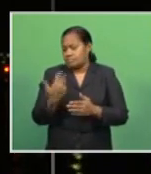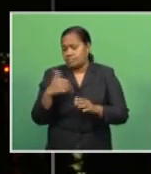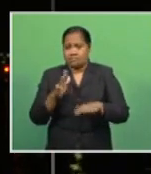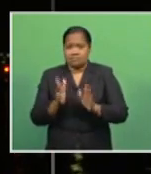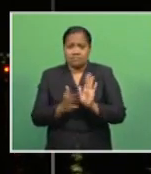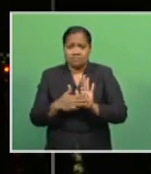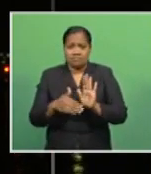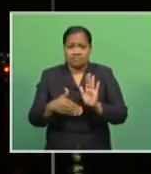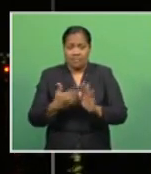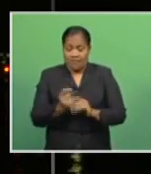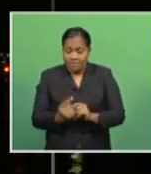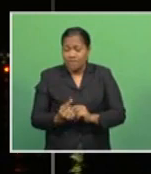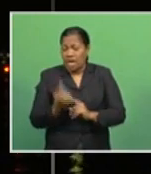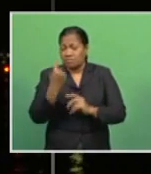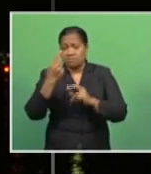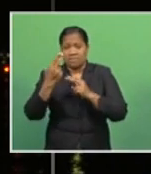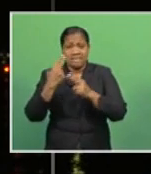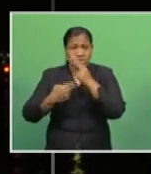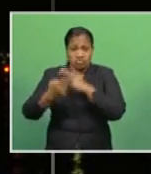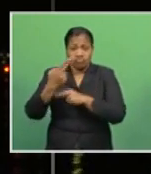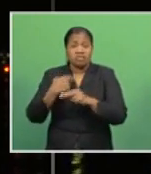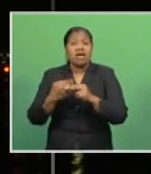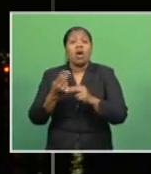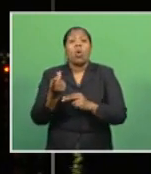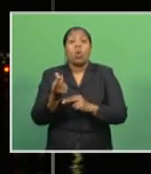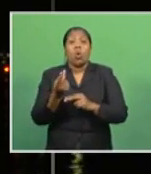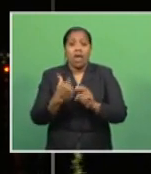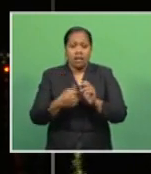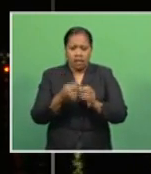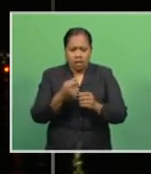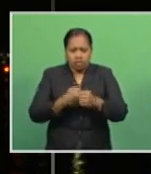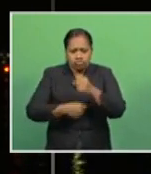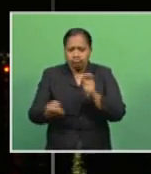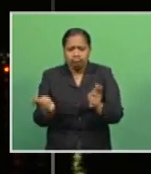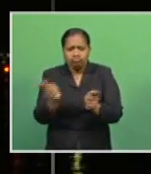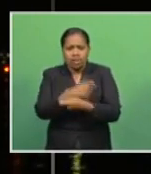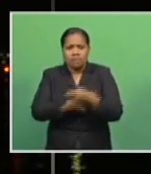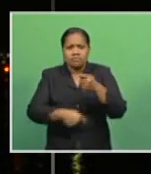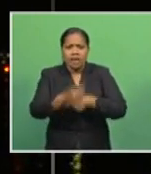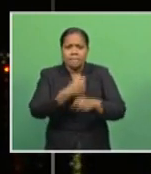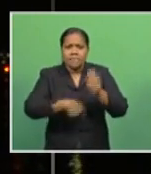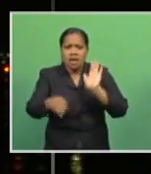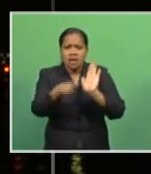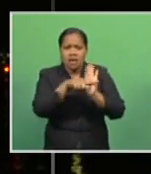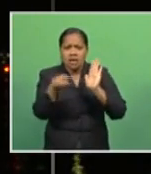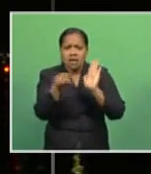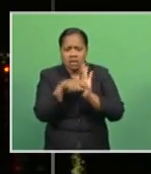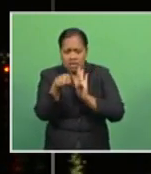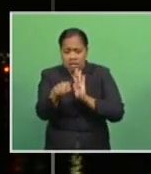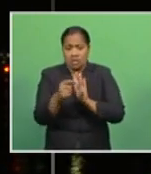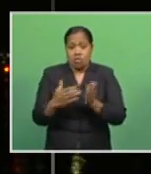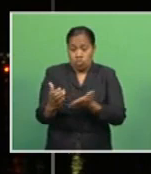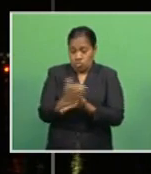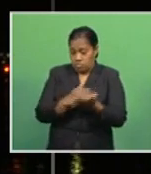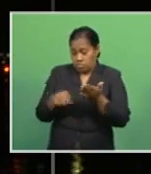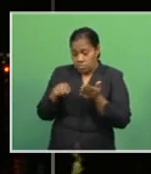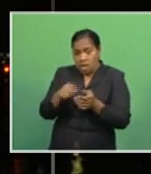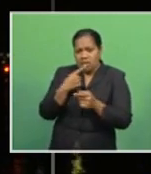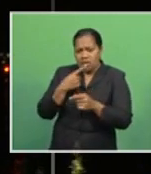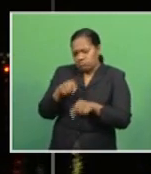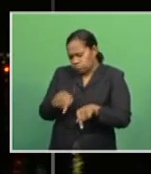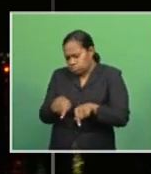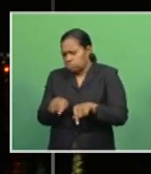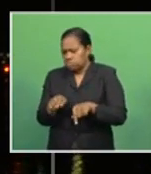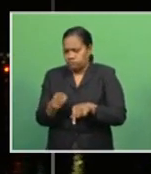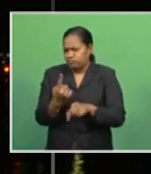the first in history for oil prices to turn negative. The Fijian Competition and Consumer Commission says this will, in one way